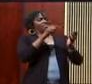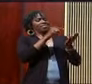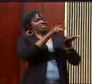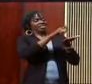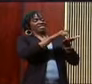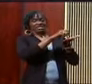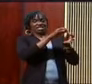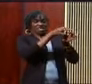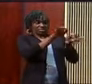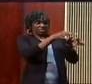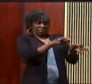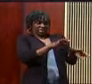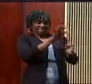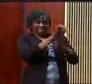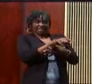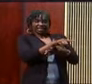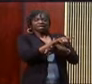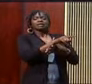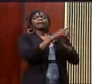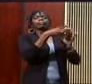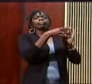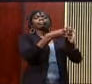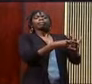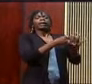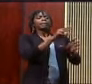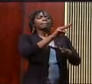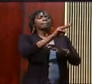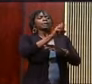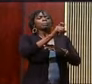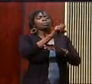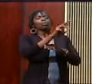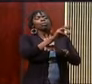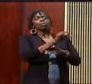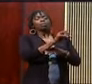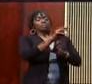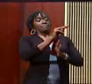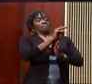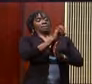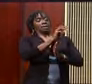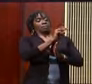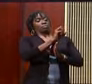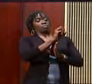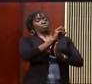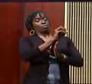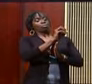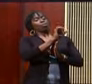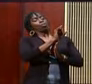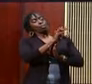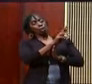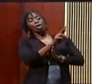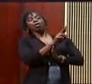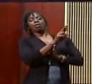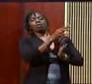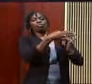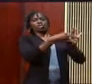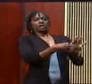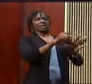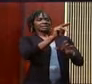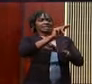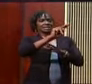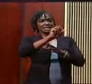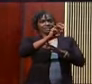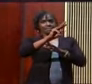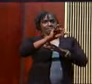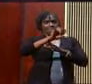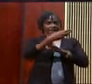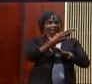it. Why? Because you do understand that who you are has everything to do with the stories that you have